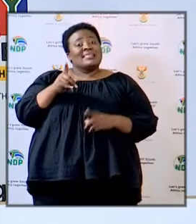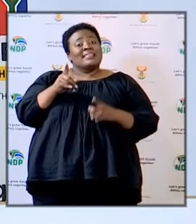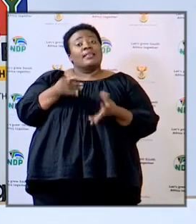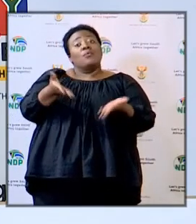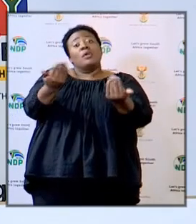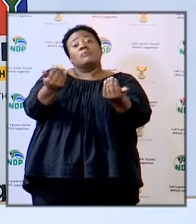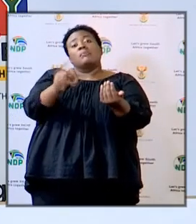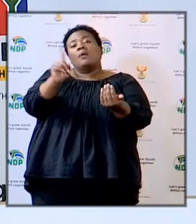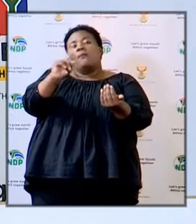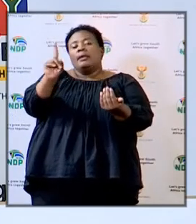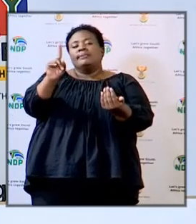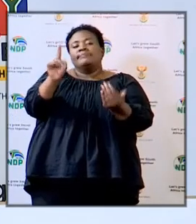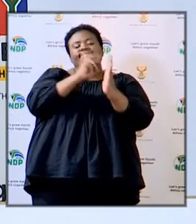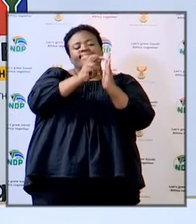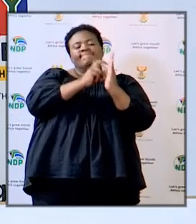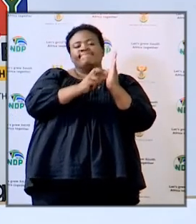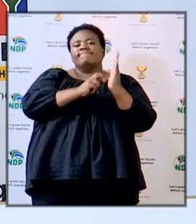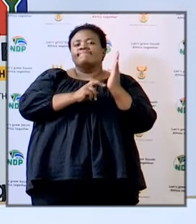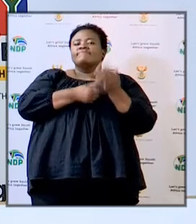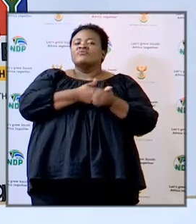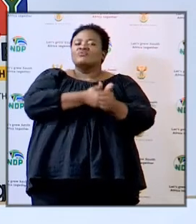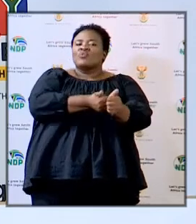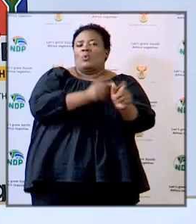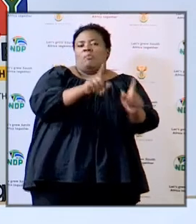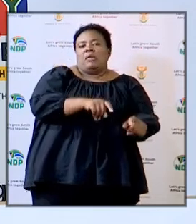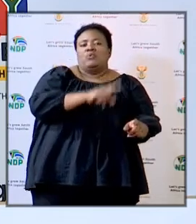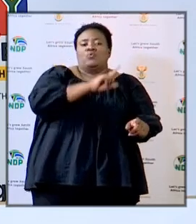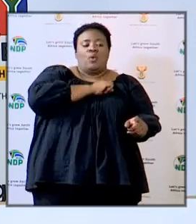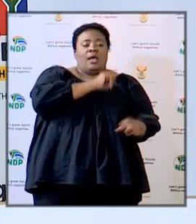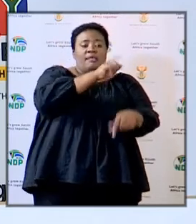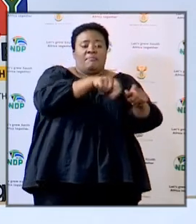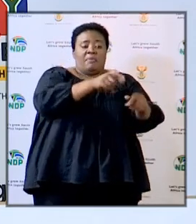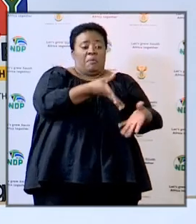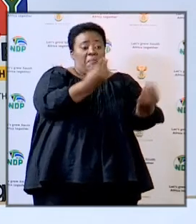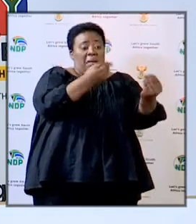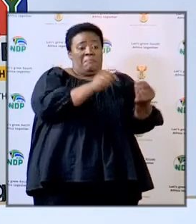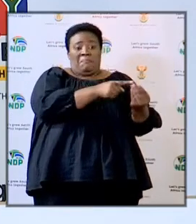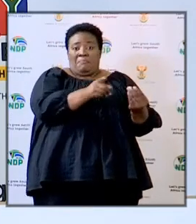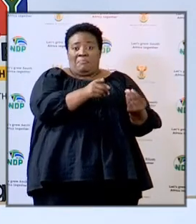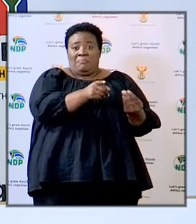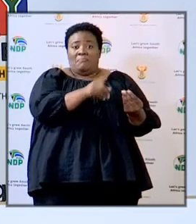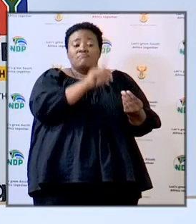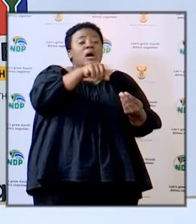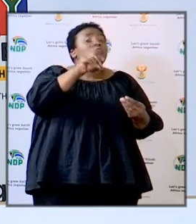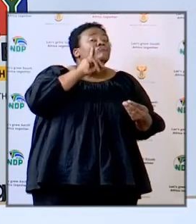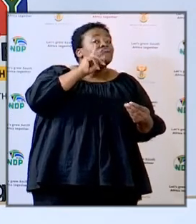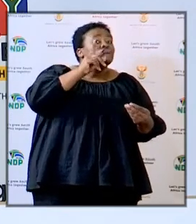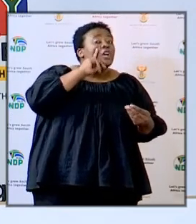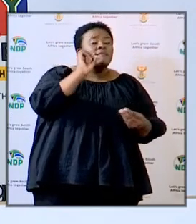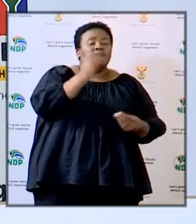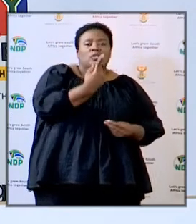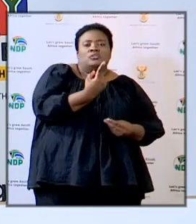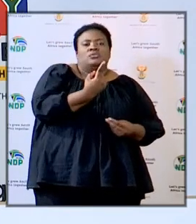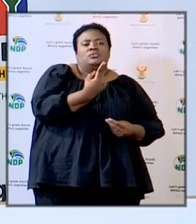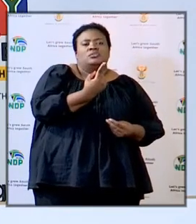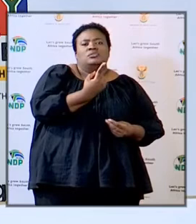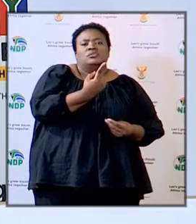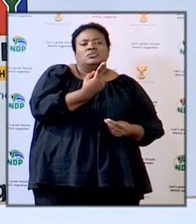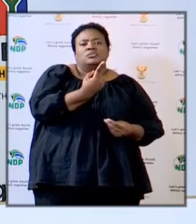expected to comply with specifications when people receive these goods they have to check them